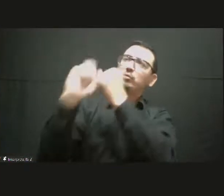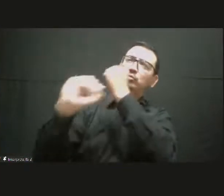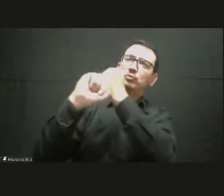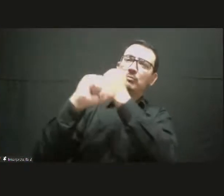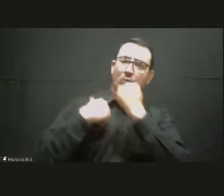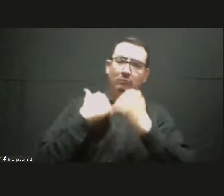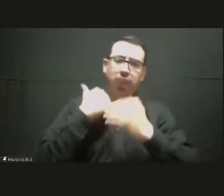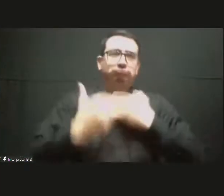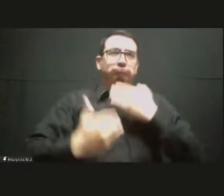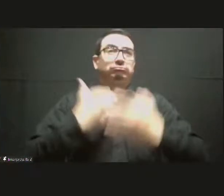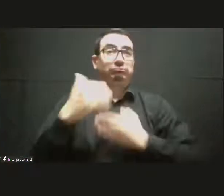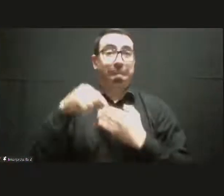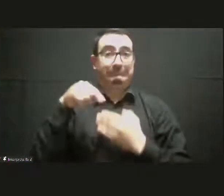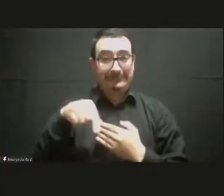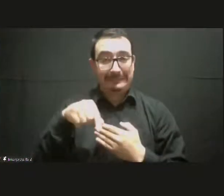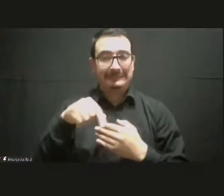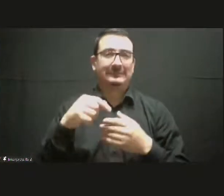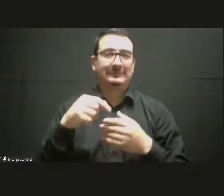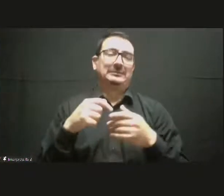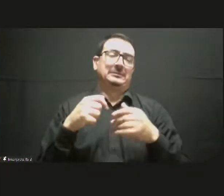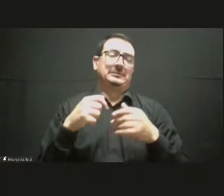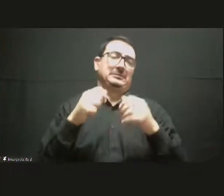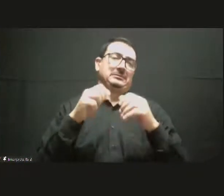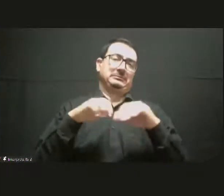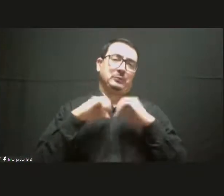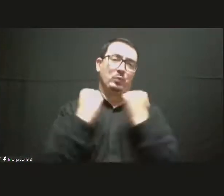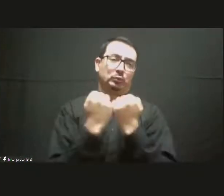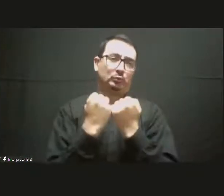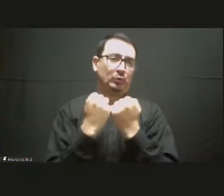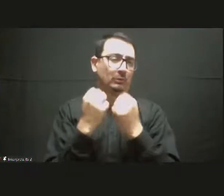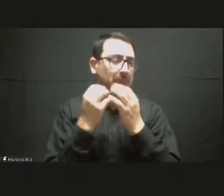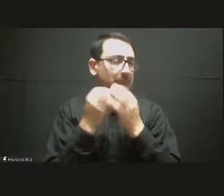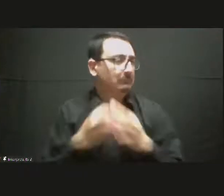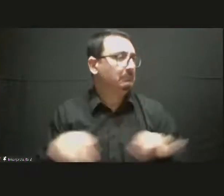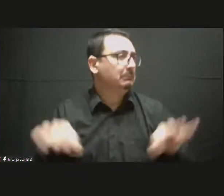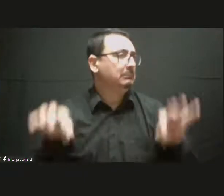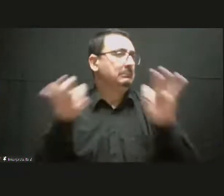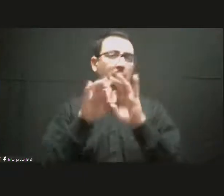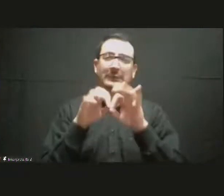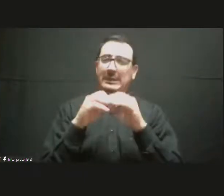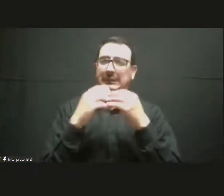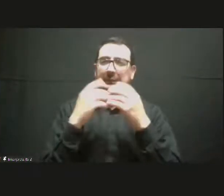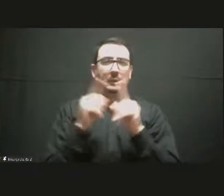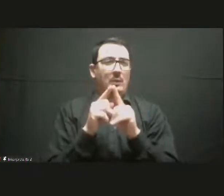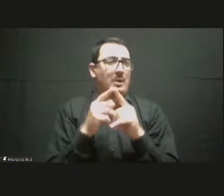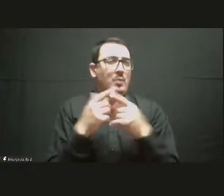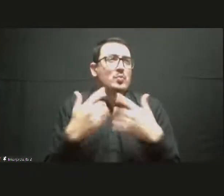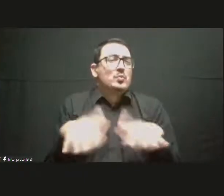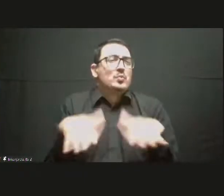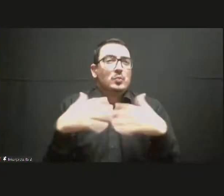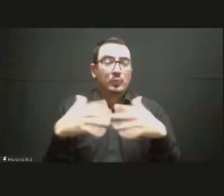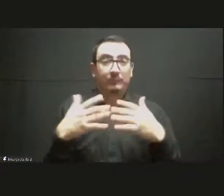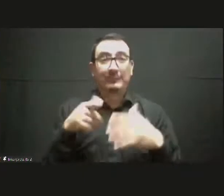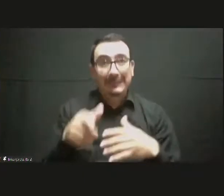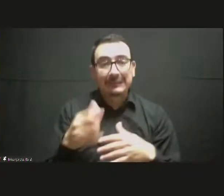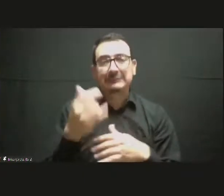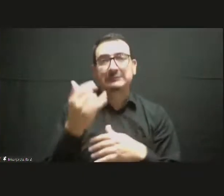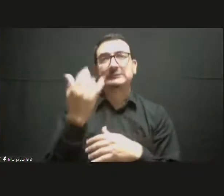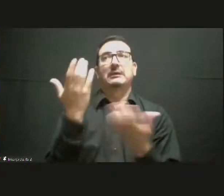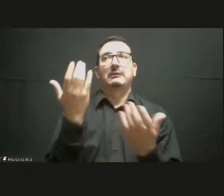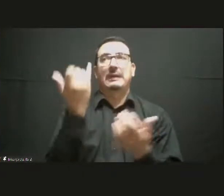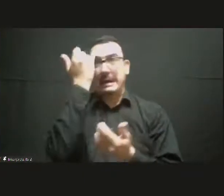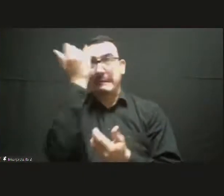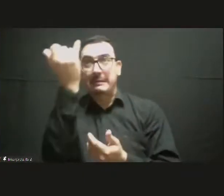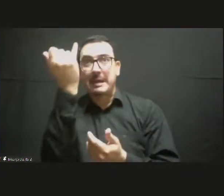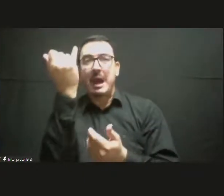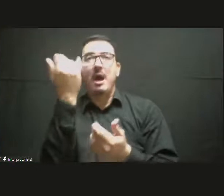today's session, we will have new ways and avenues for cooperation between the national EU, but